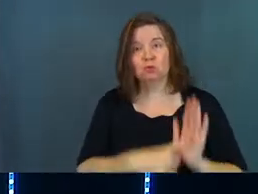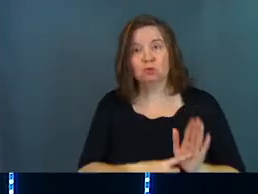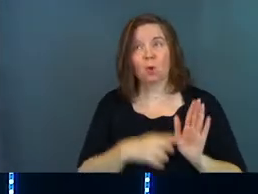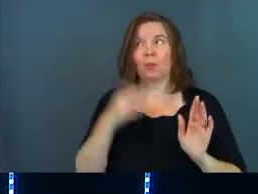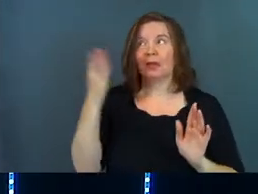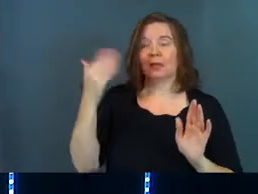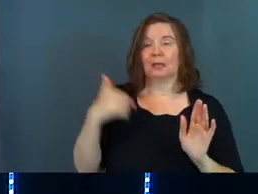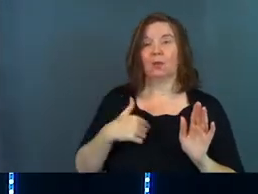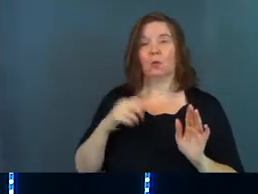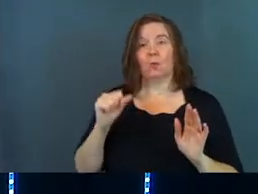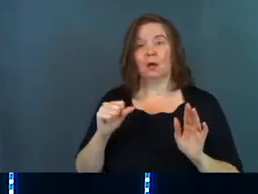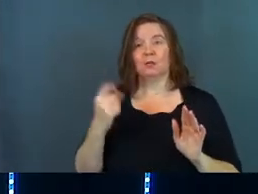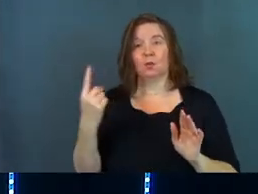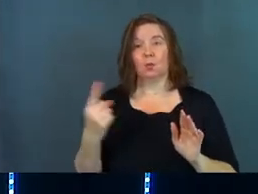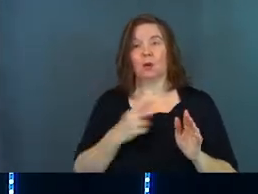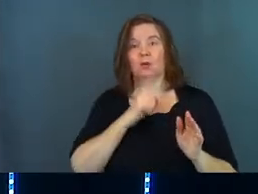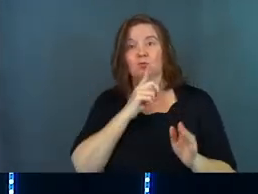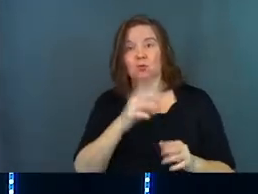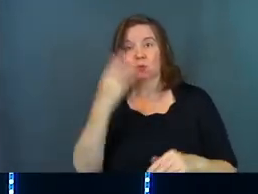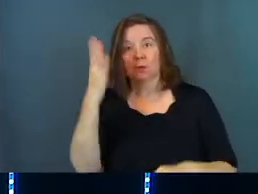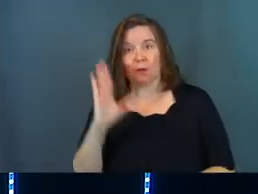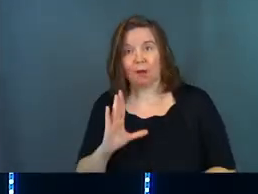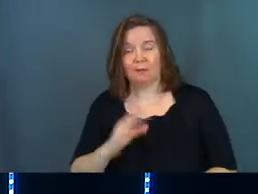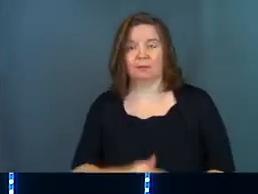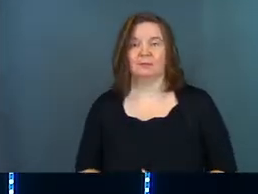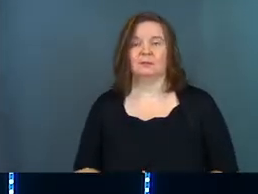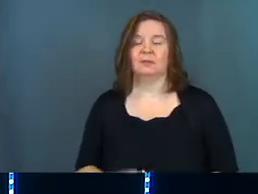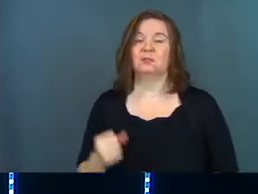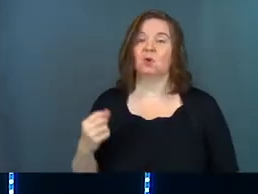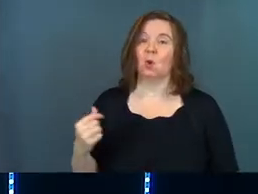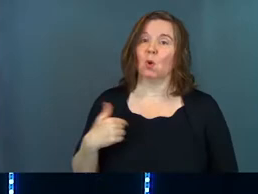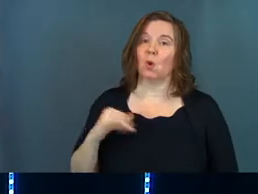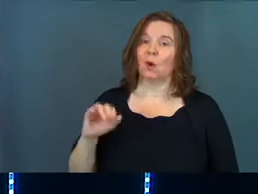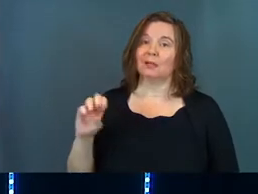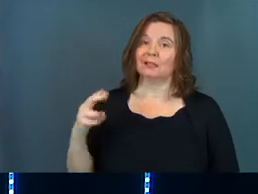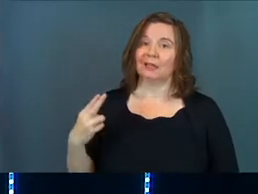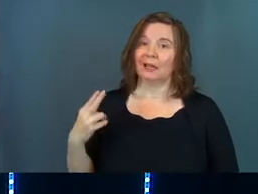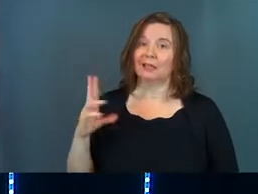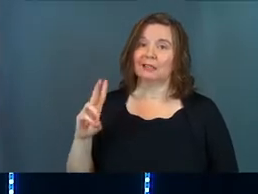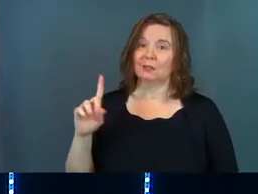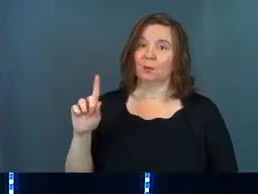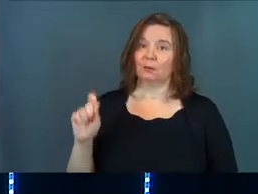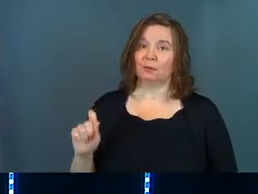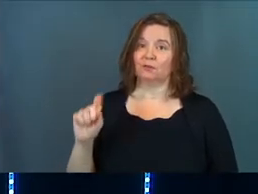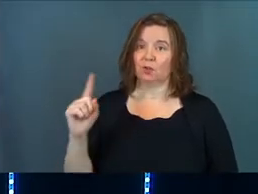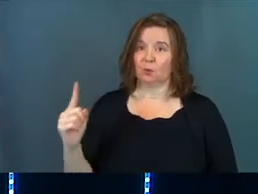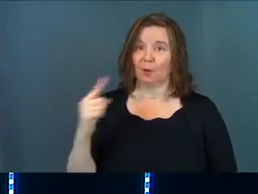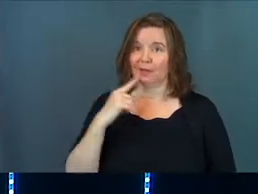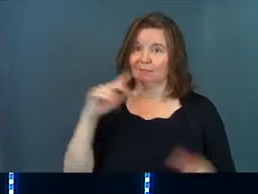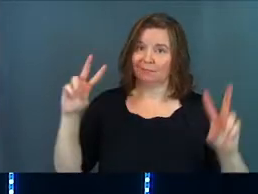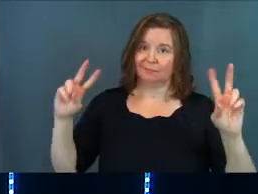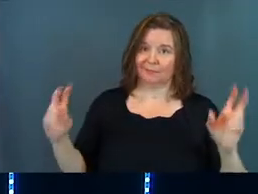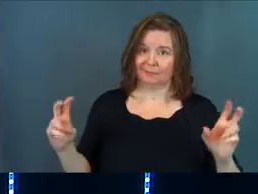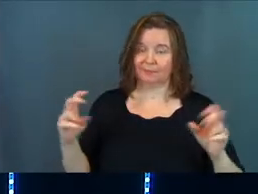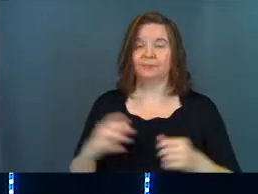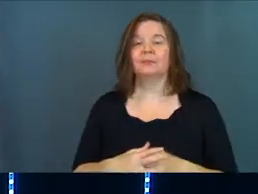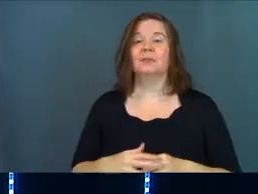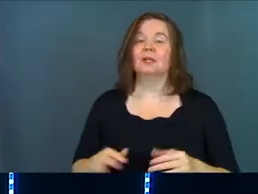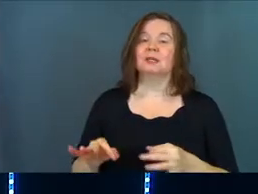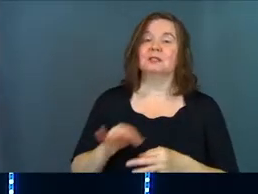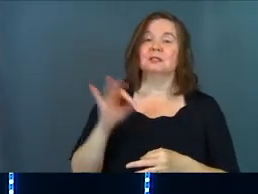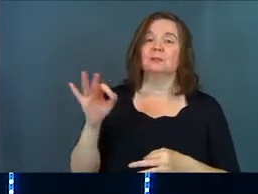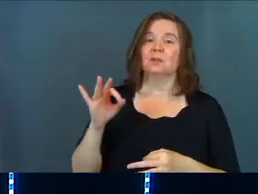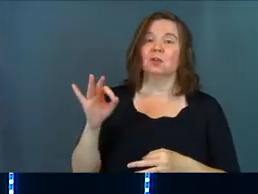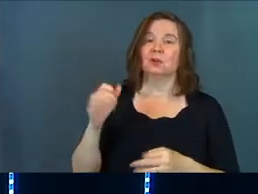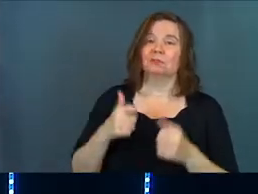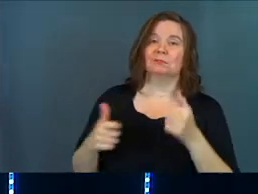that he was the one true God. So Isaiah 61 verse 1 said it like this. It said, the spirit